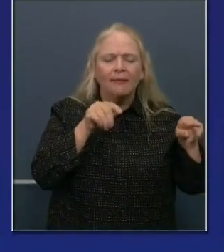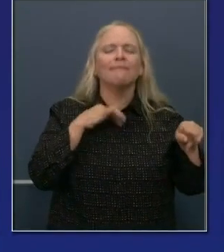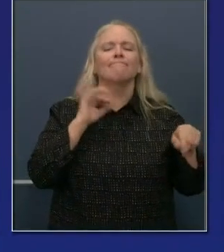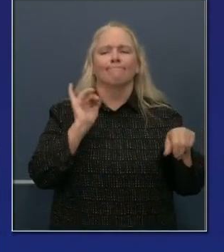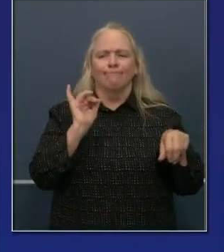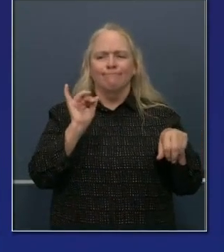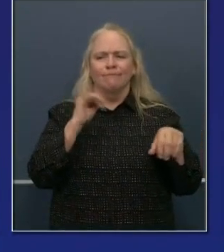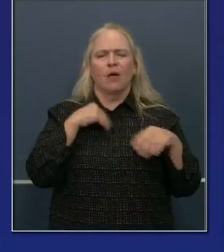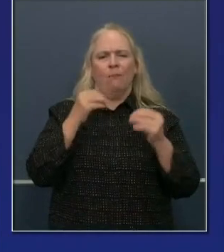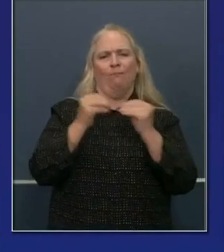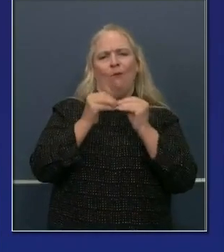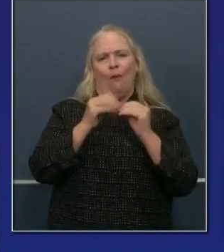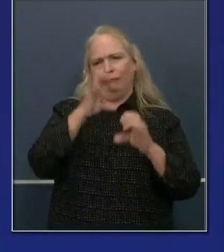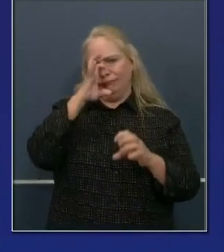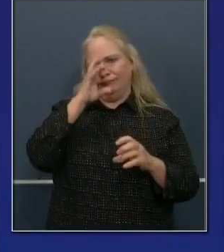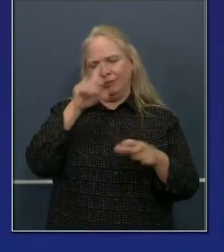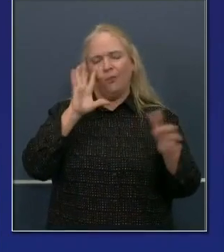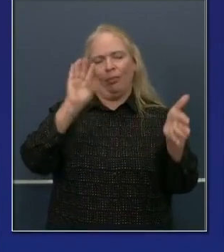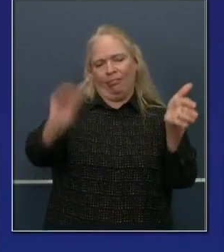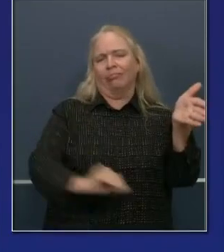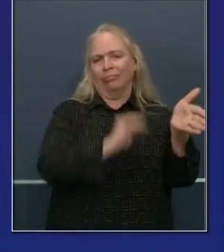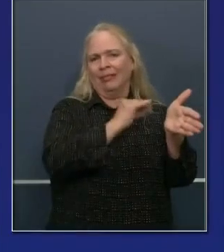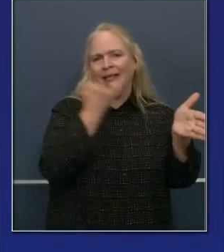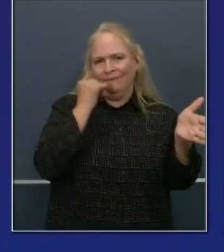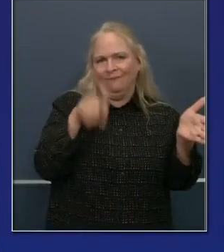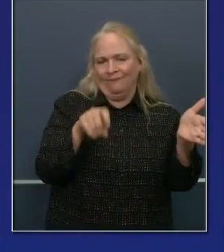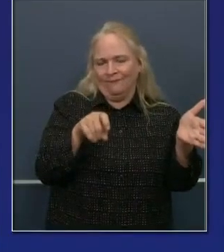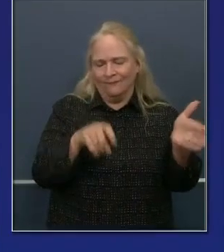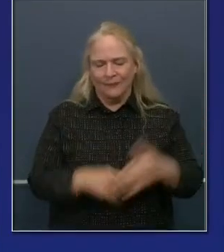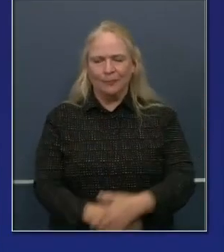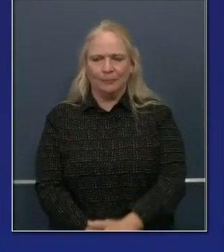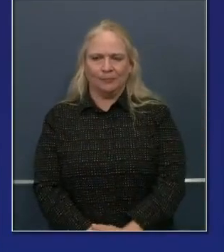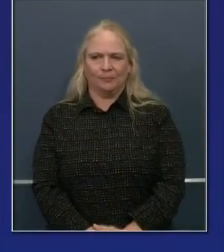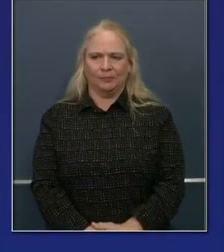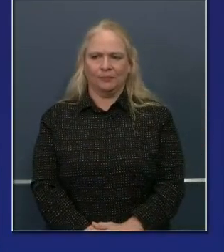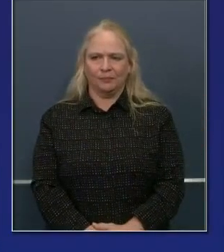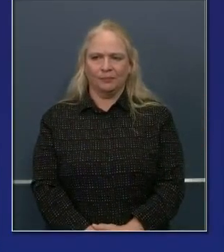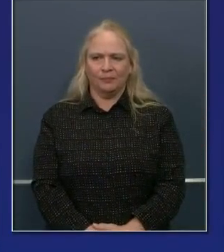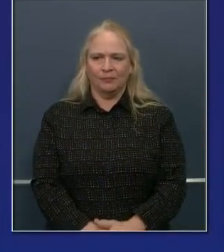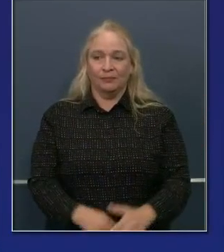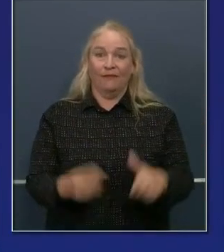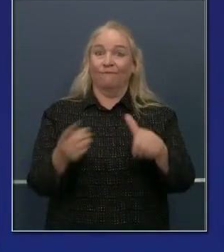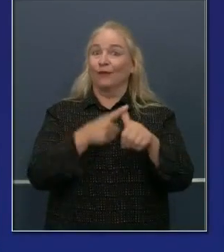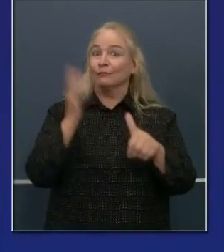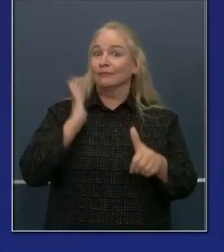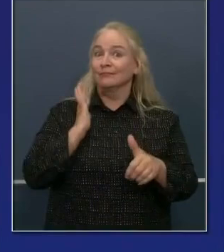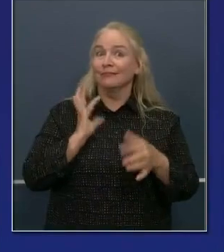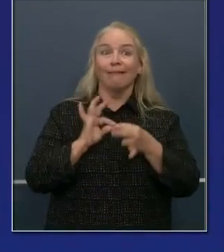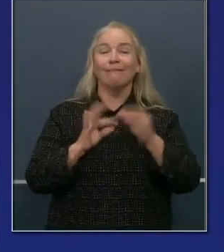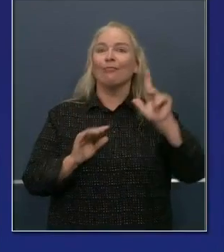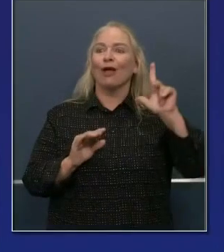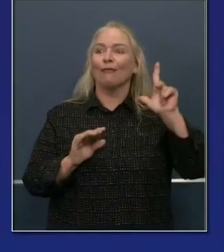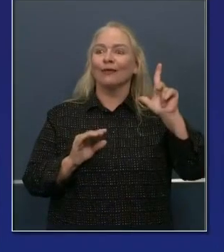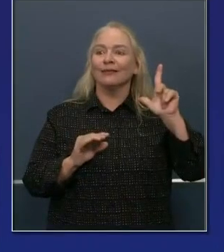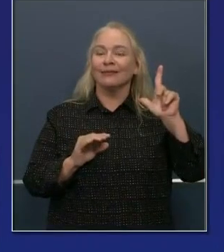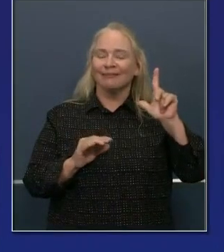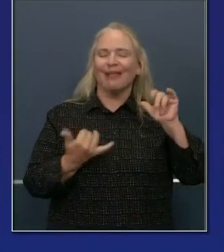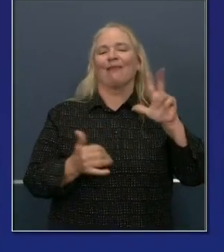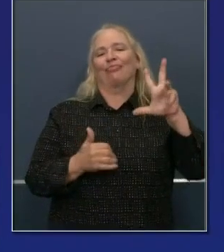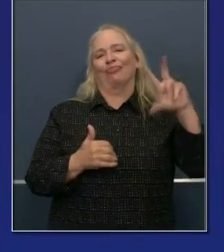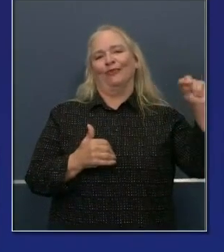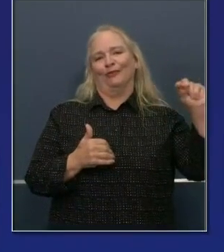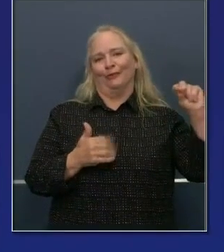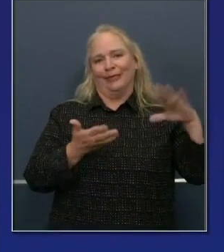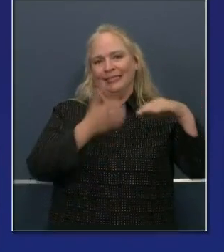if you tuned in last Monday, we had 23 counties on this list. Today, again, 30 counties on this list, four